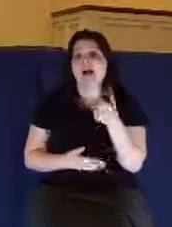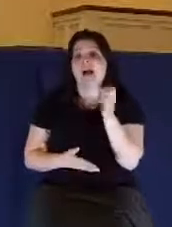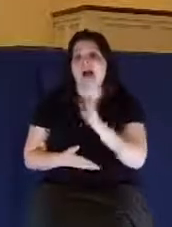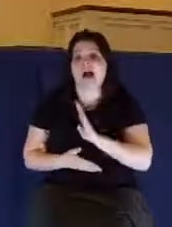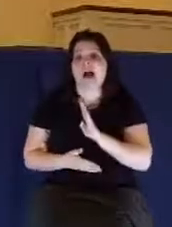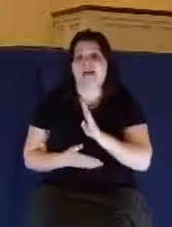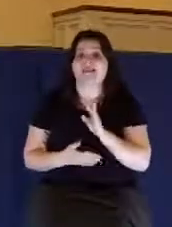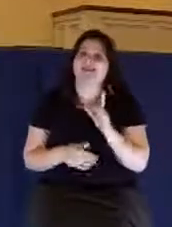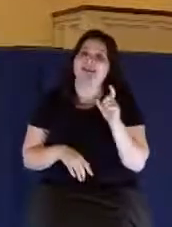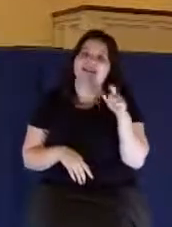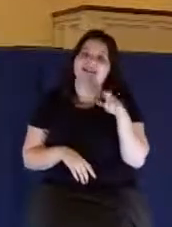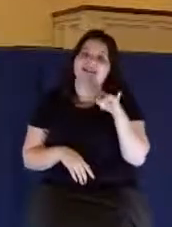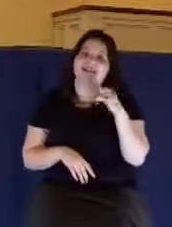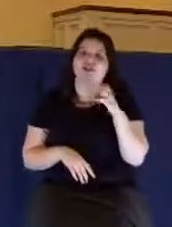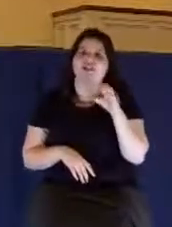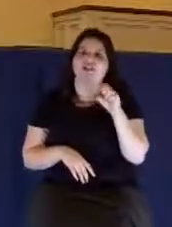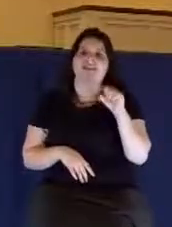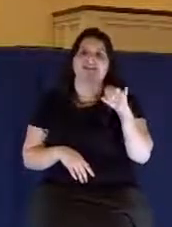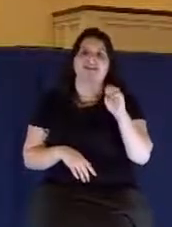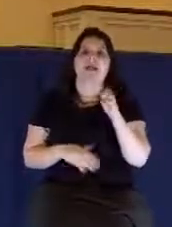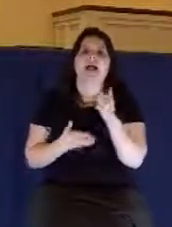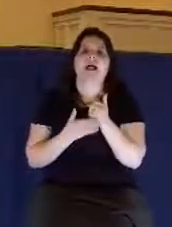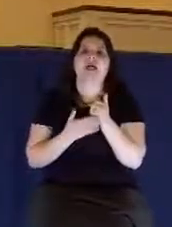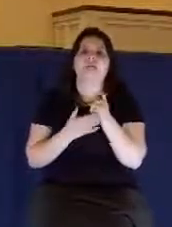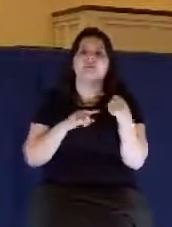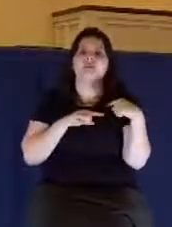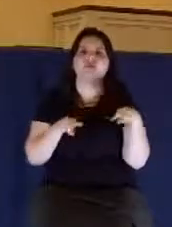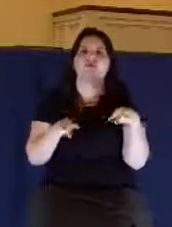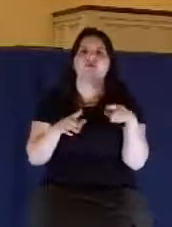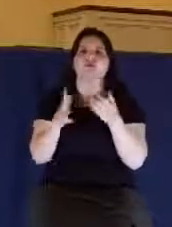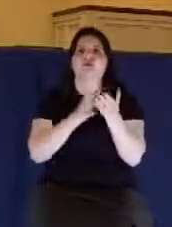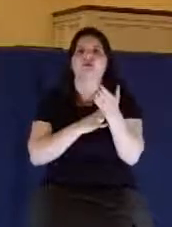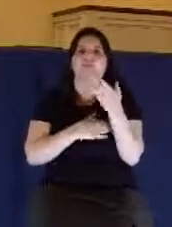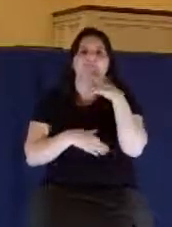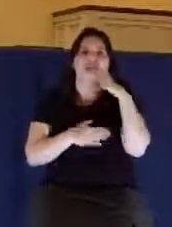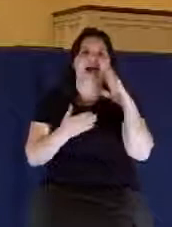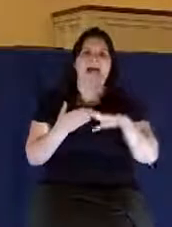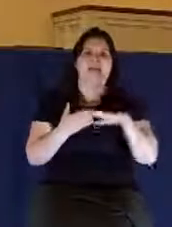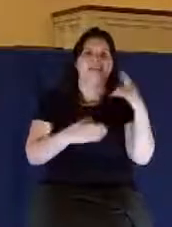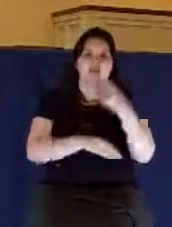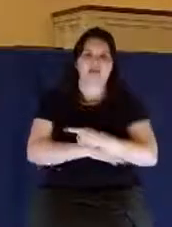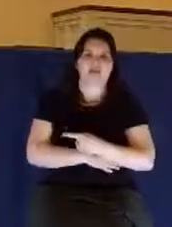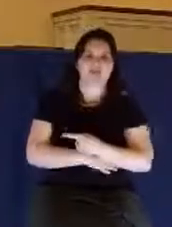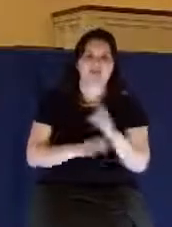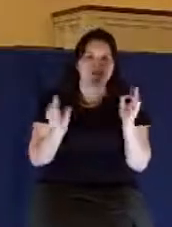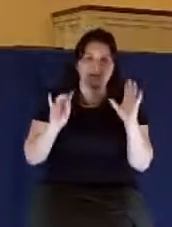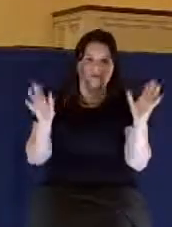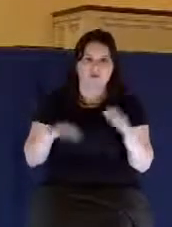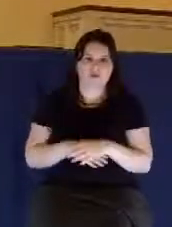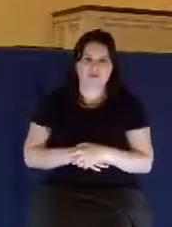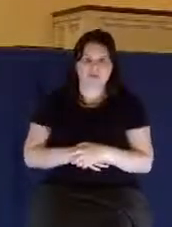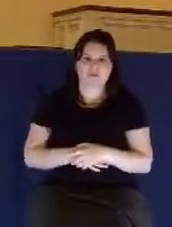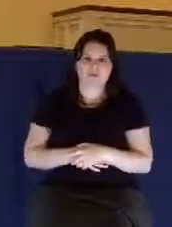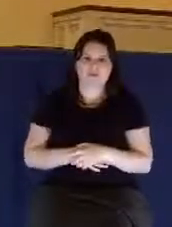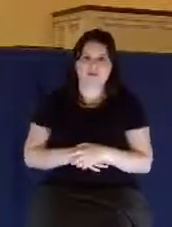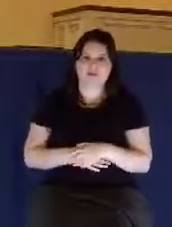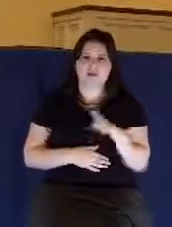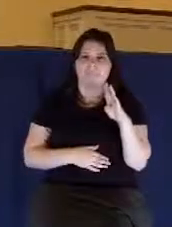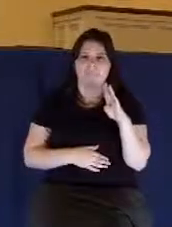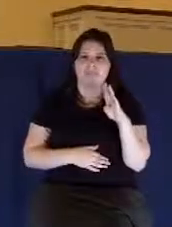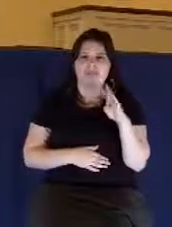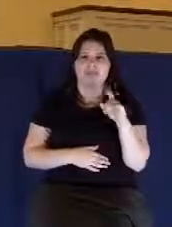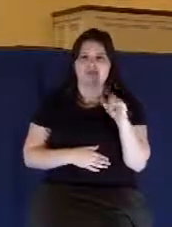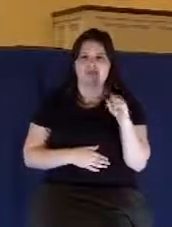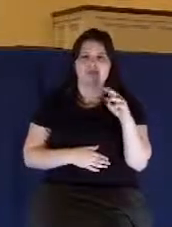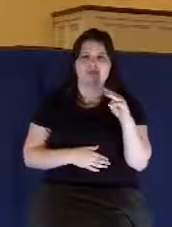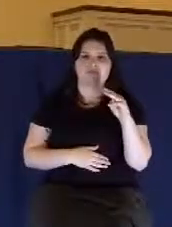to get through a bad day. That's what we're supposed to believe. I want to tell you something, friend, that's blasphemous. That's blasphemous.